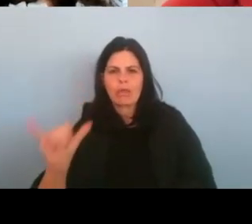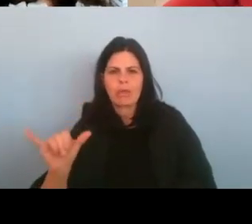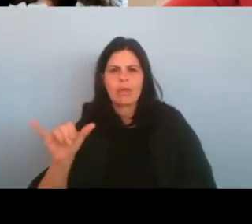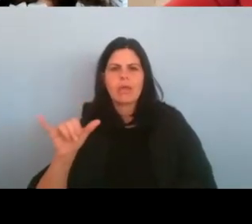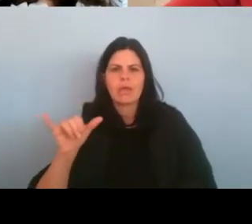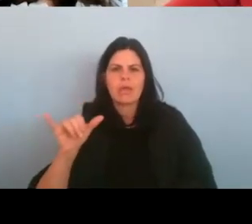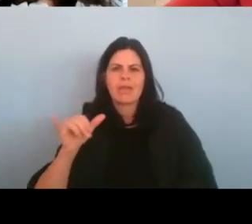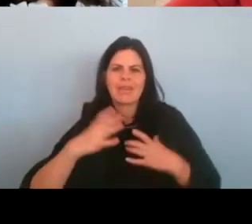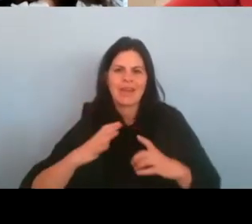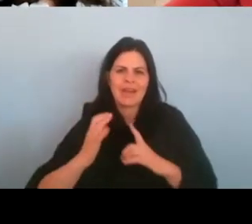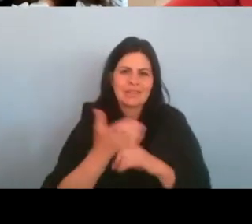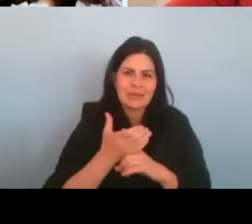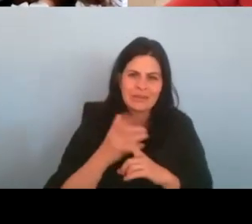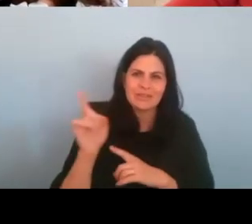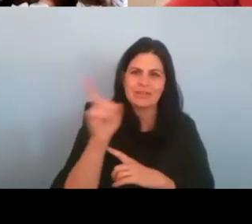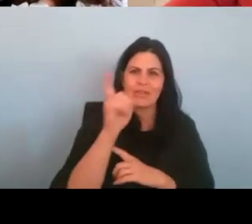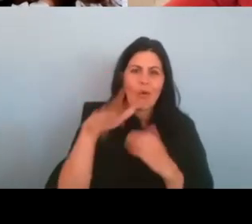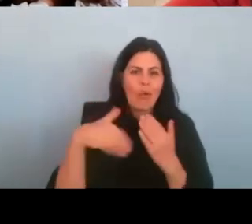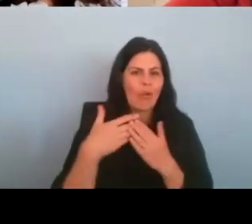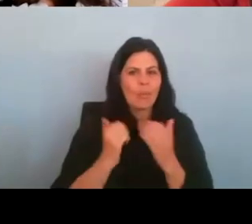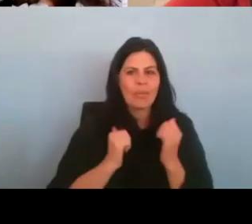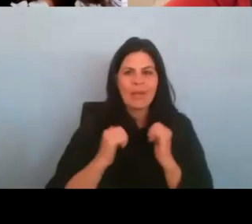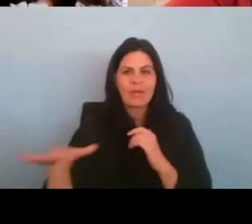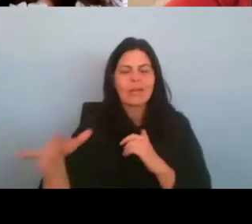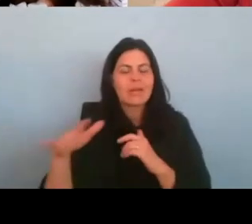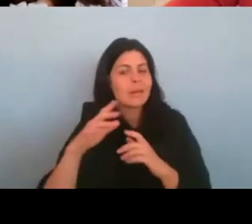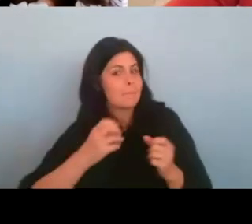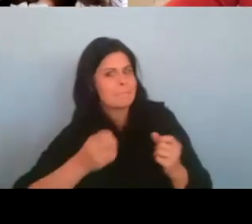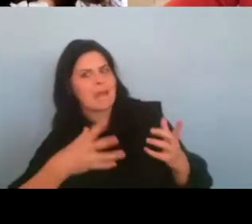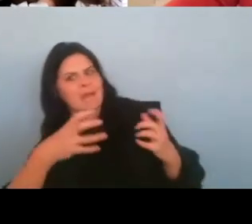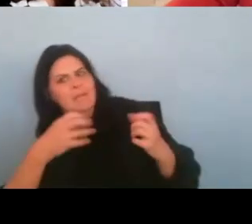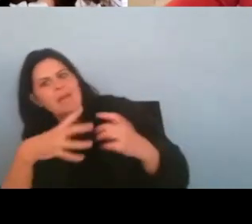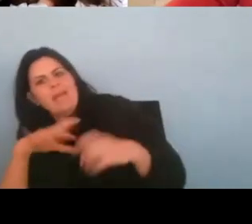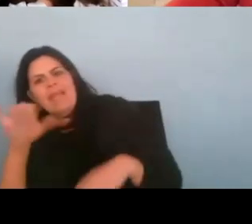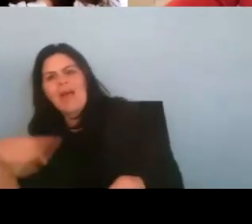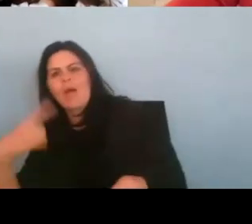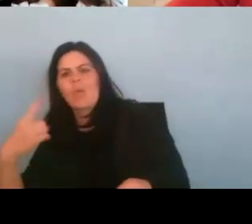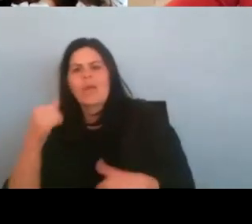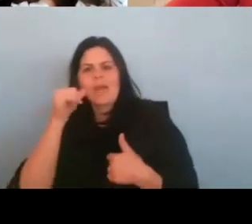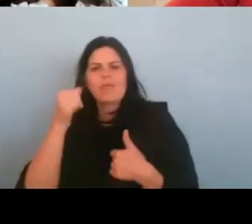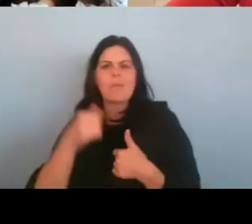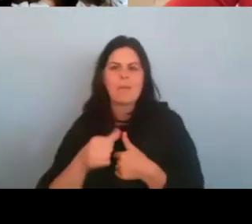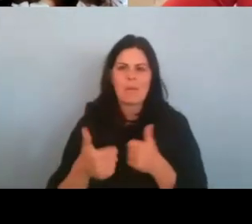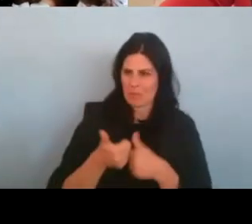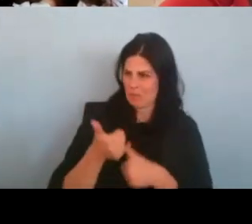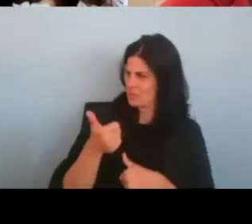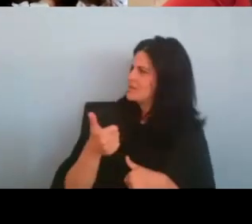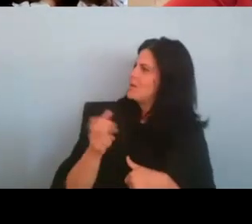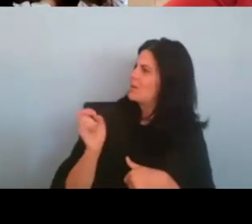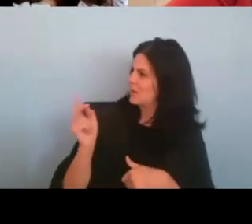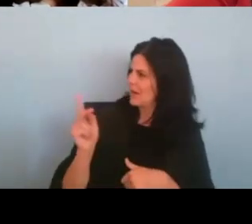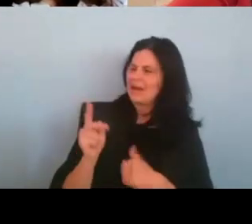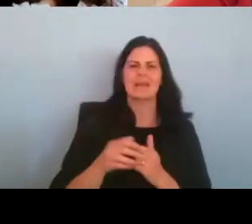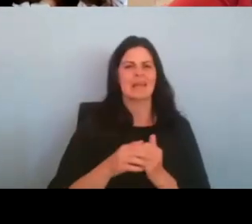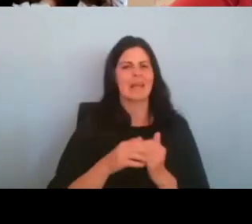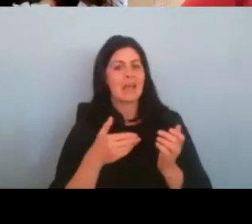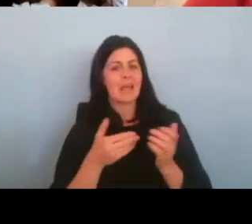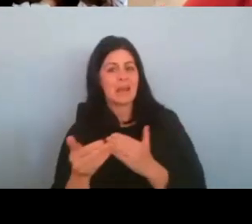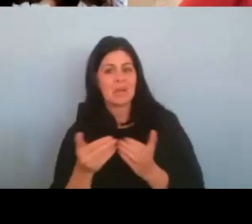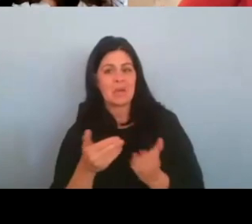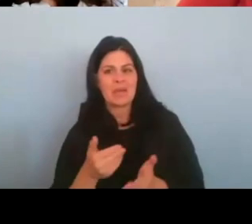many films. Well, that's the one I remember the most. Okay. Okay. Anyway, um,